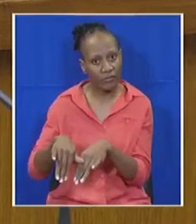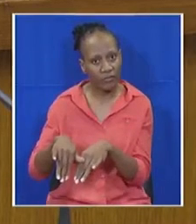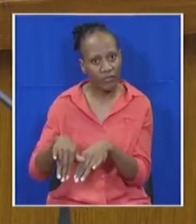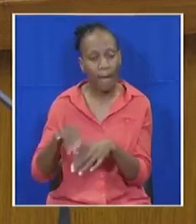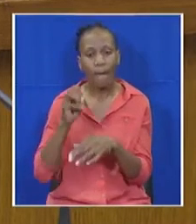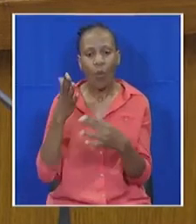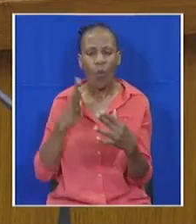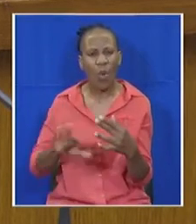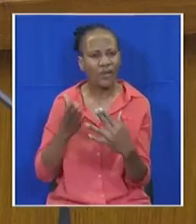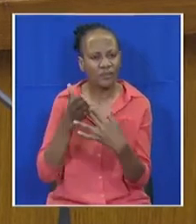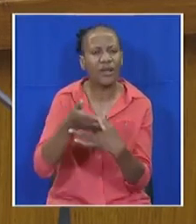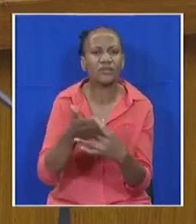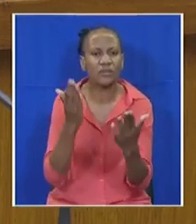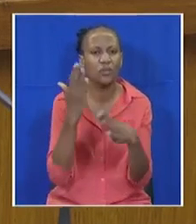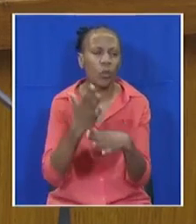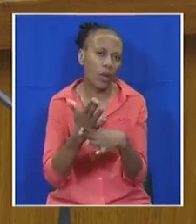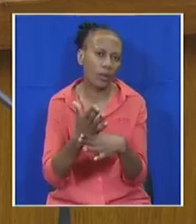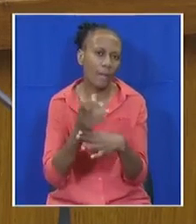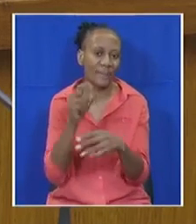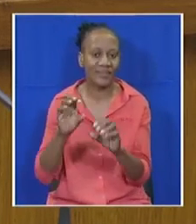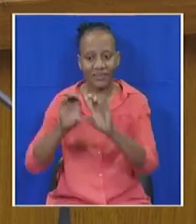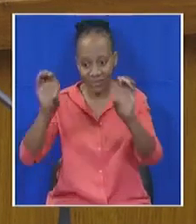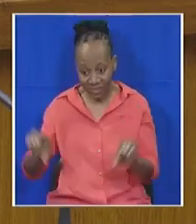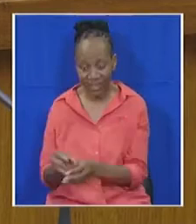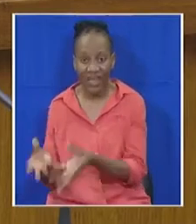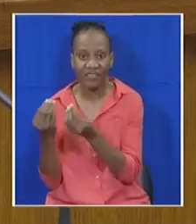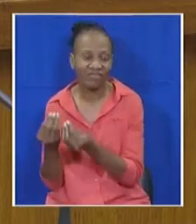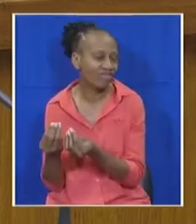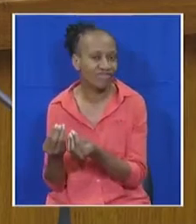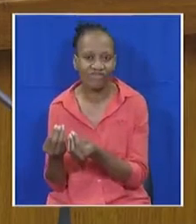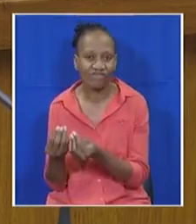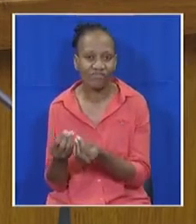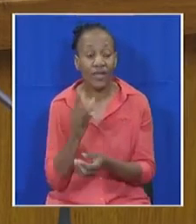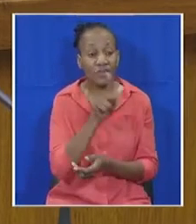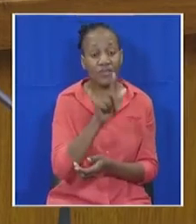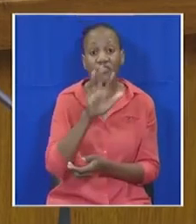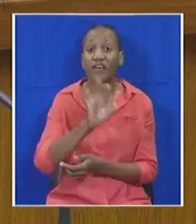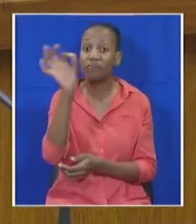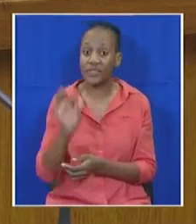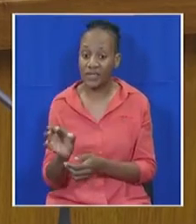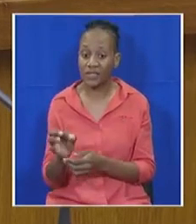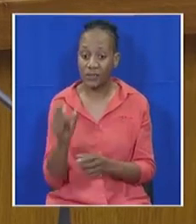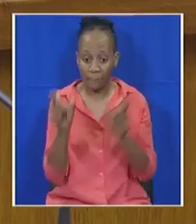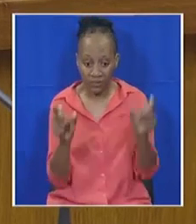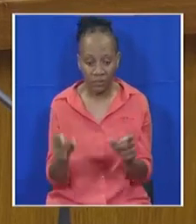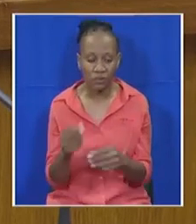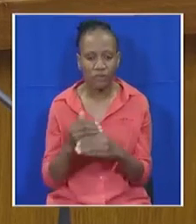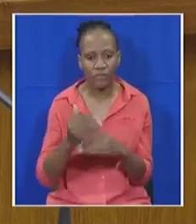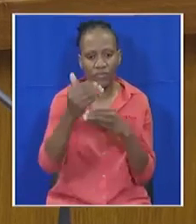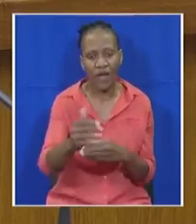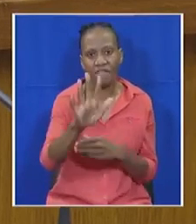market without a senior certificate pass. 75% of these will still be unemployed five years later.